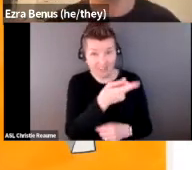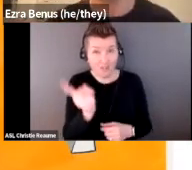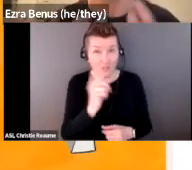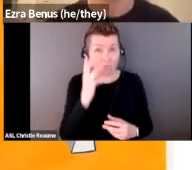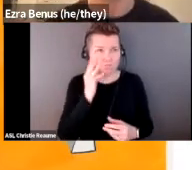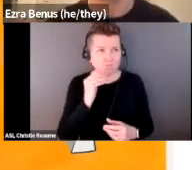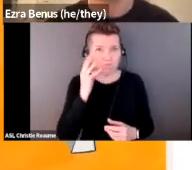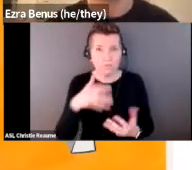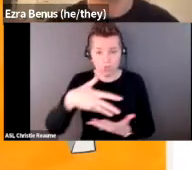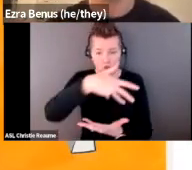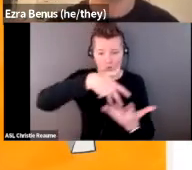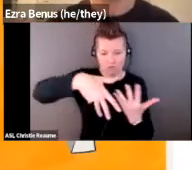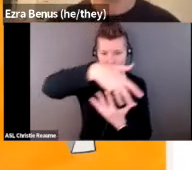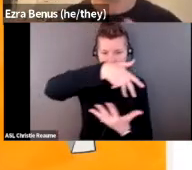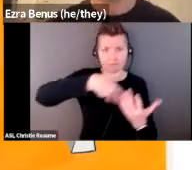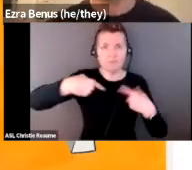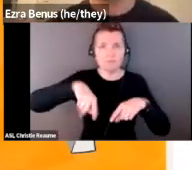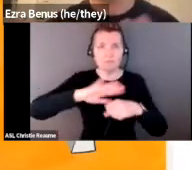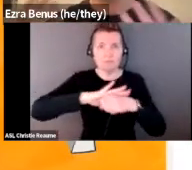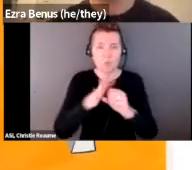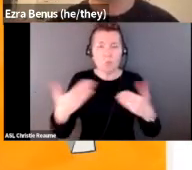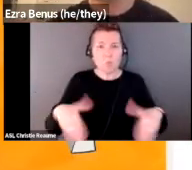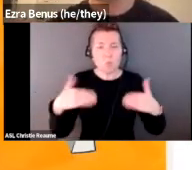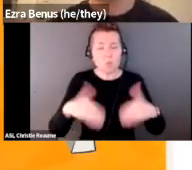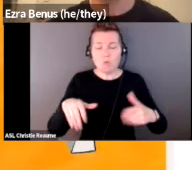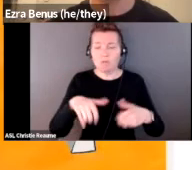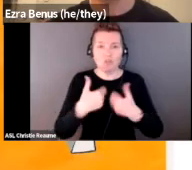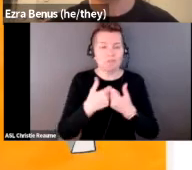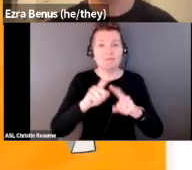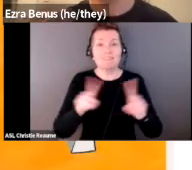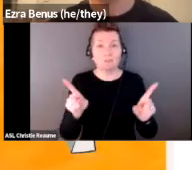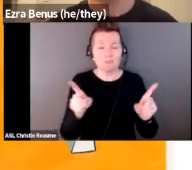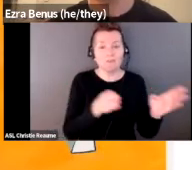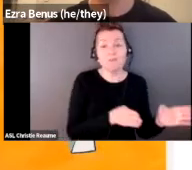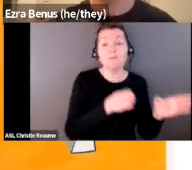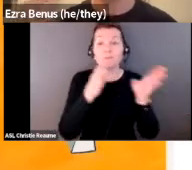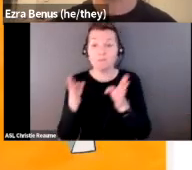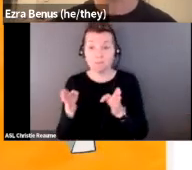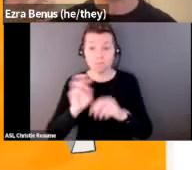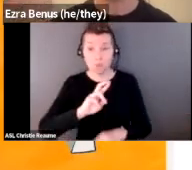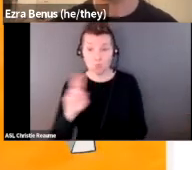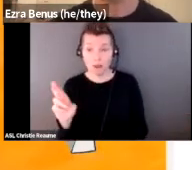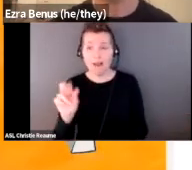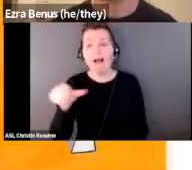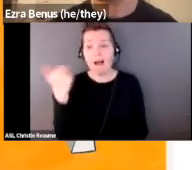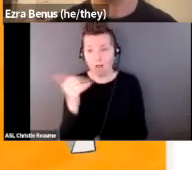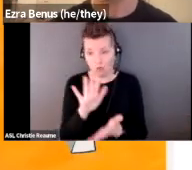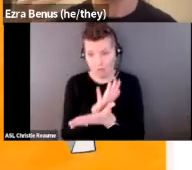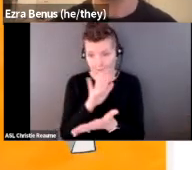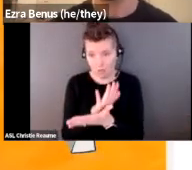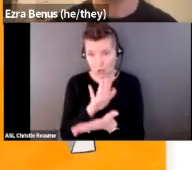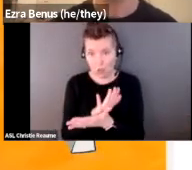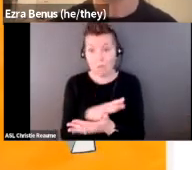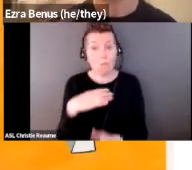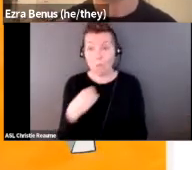socialization is during this period. And to the right, we see another drawing, another work on paper, this time it's painted with an orange background,